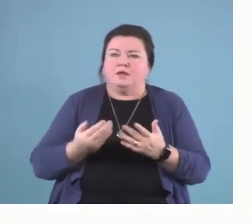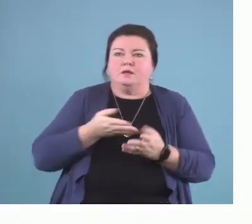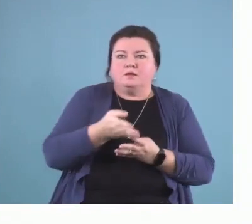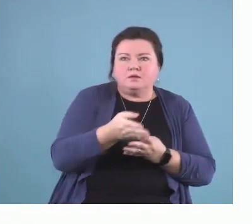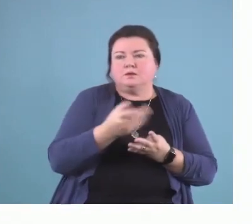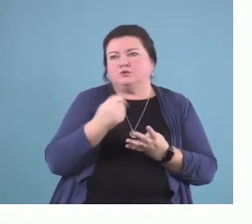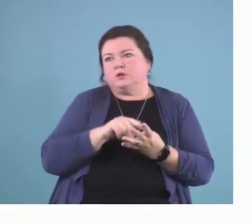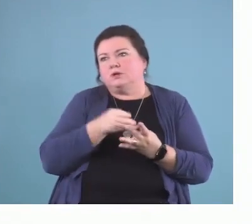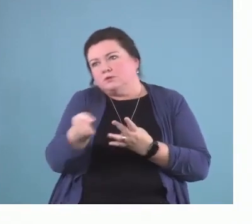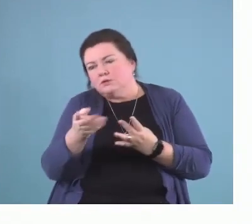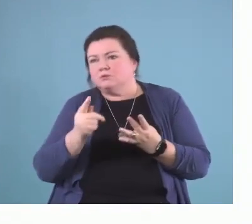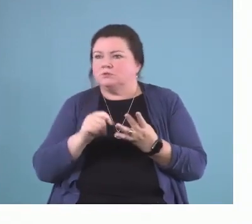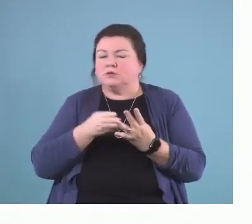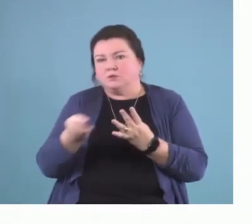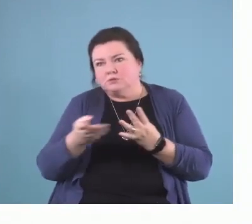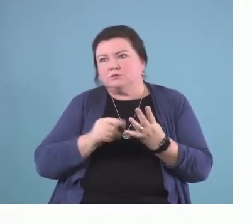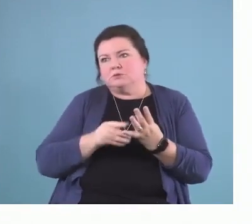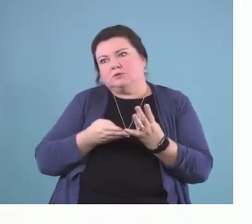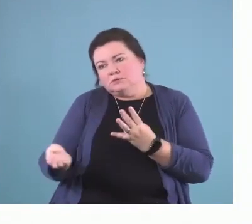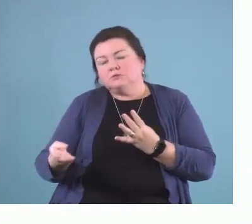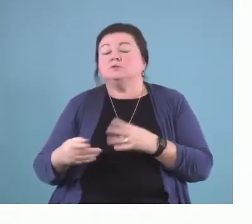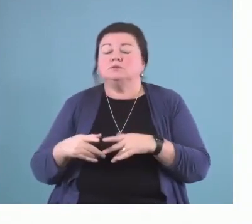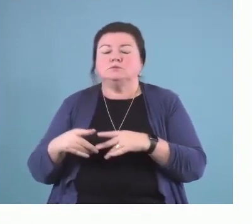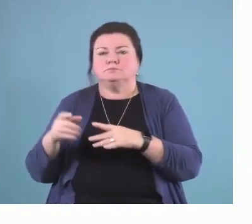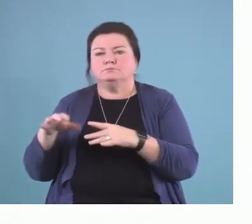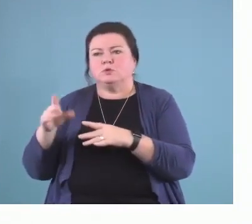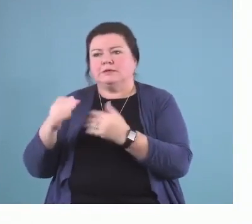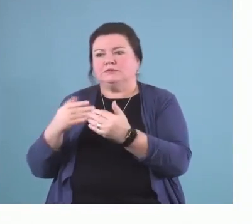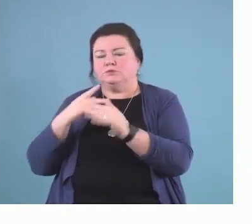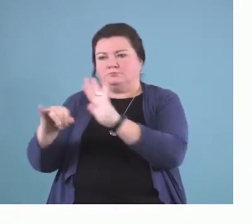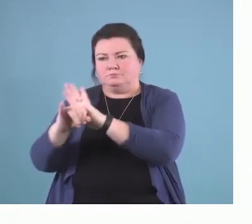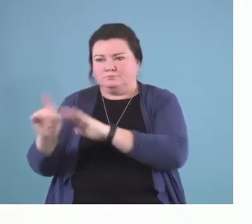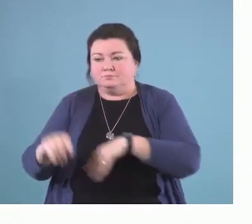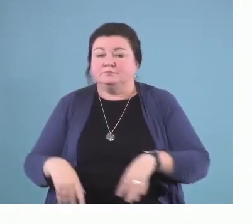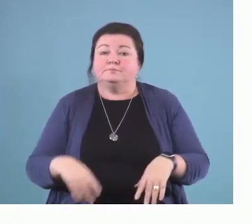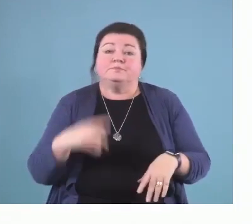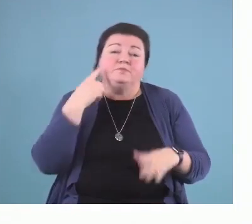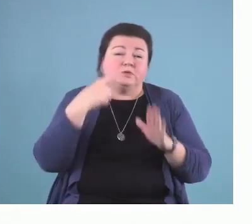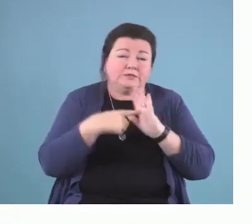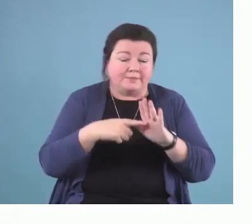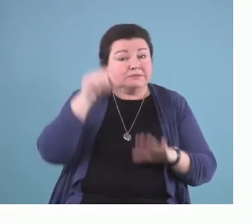So, in my practice, I find that there are several reasons that teens stop wanting to use their DM systems.